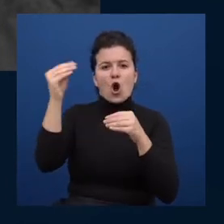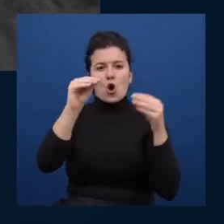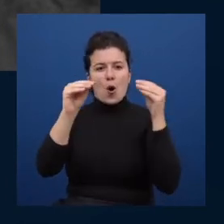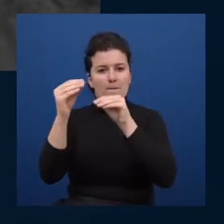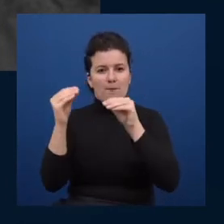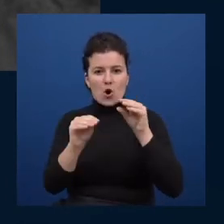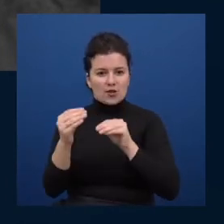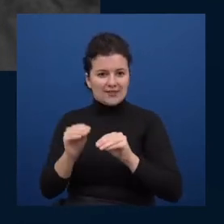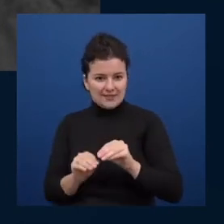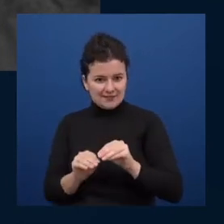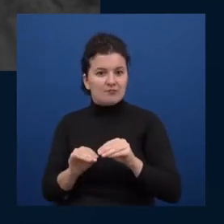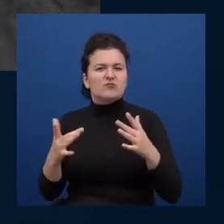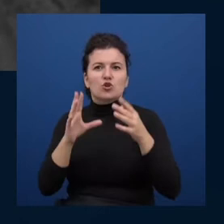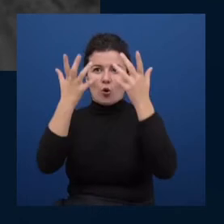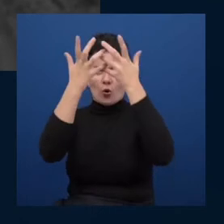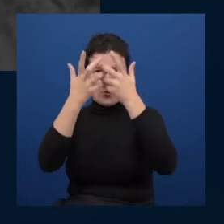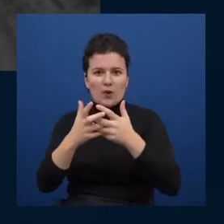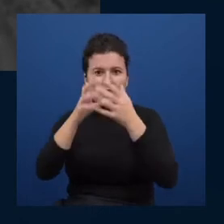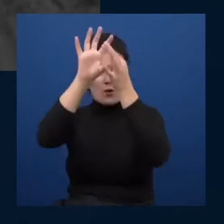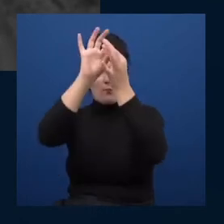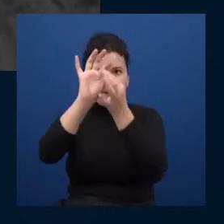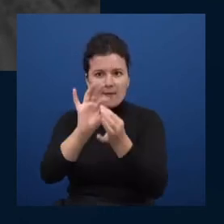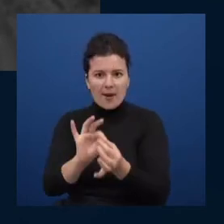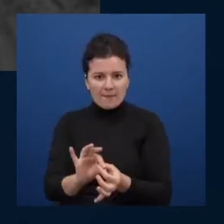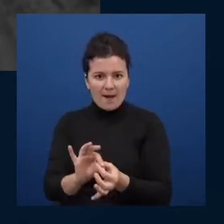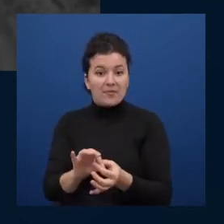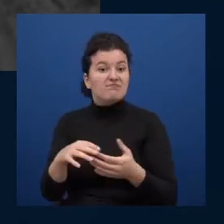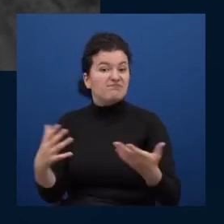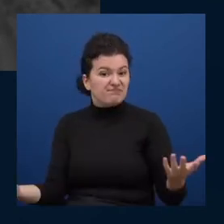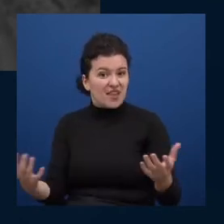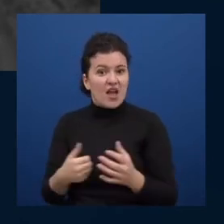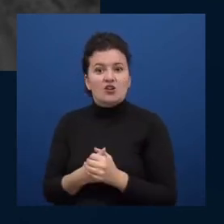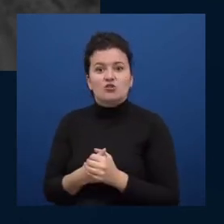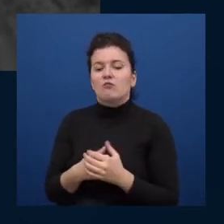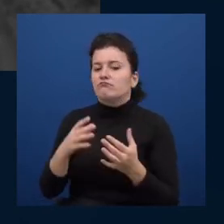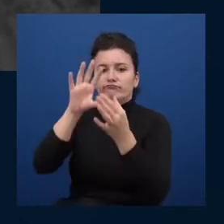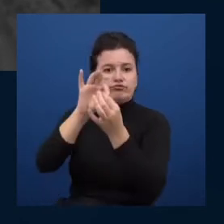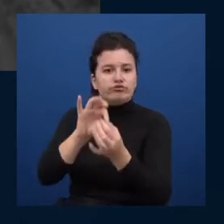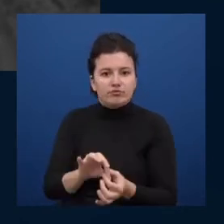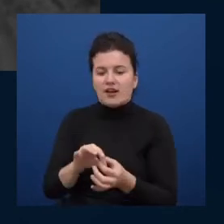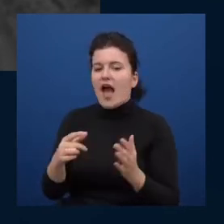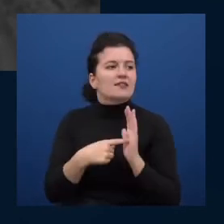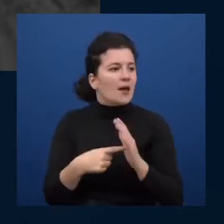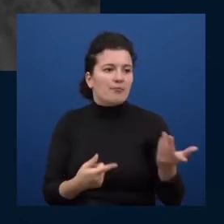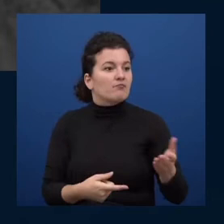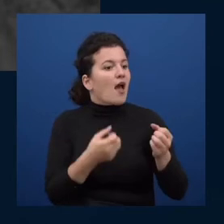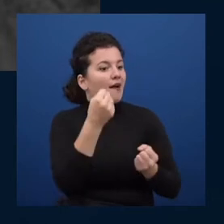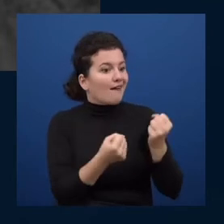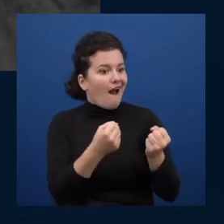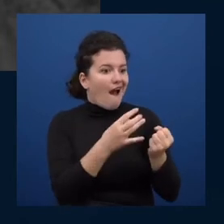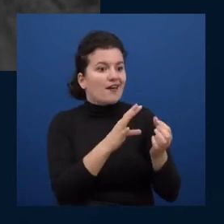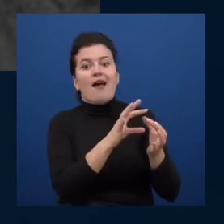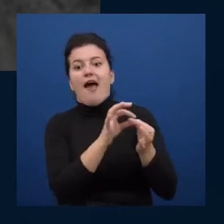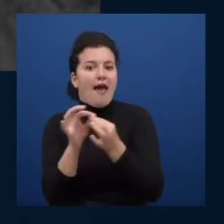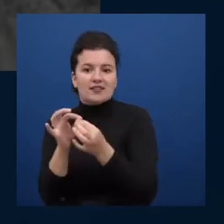relationships where something has a something with something else like a car has a wheel and a wheel has a